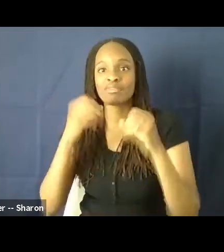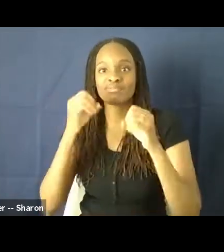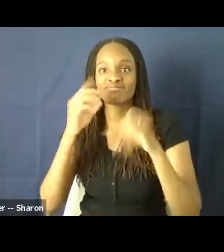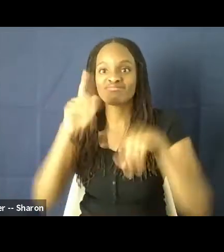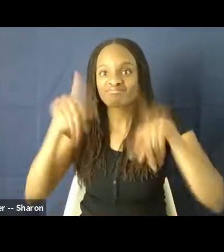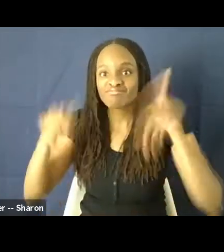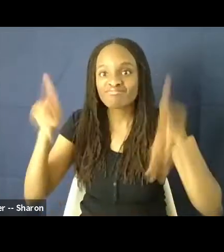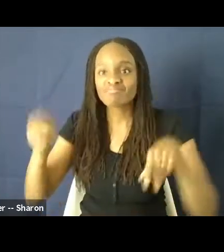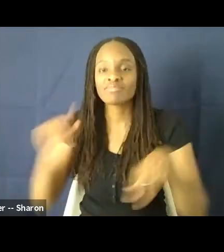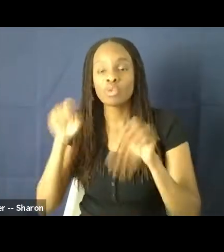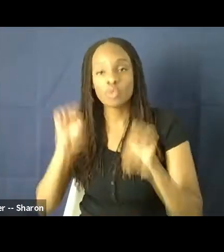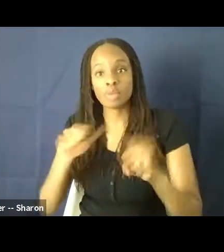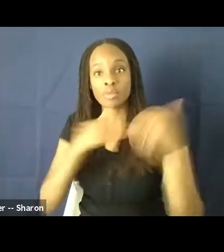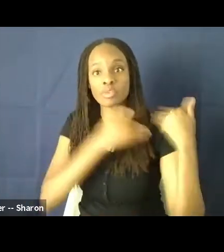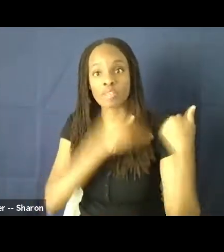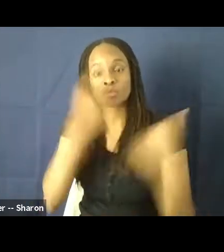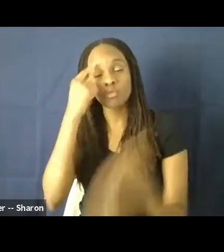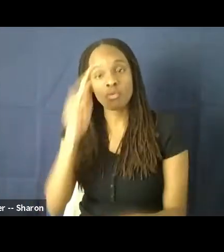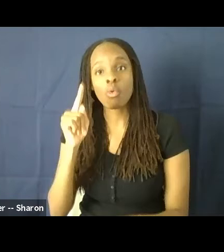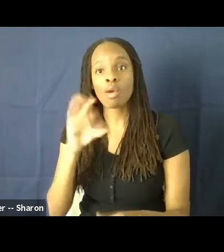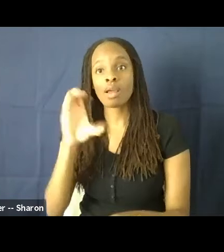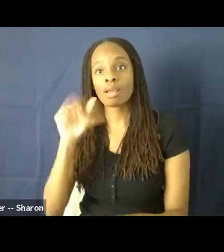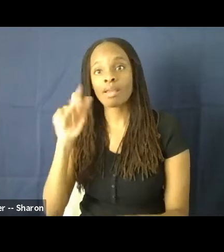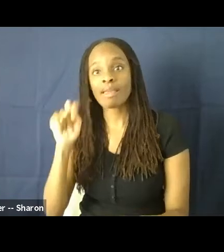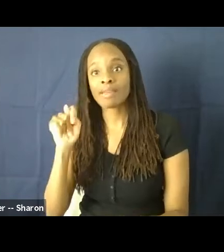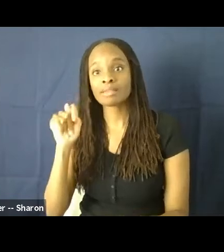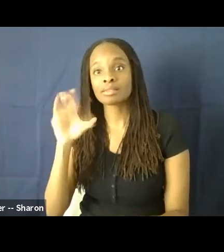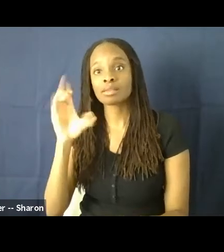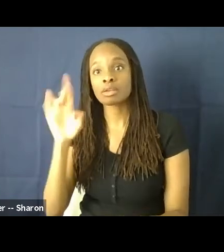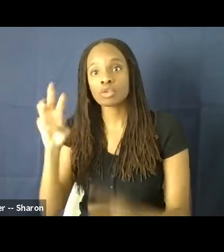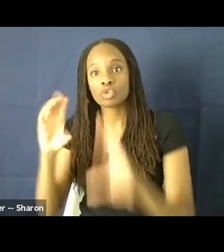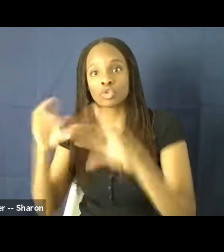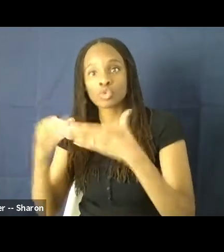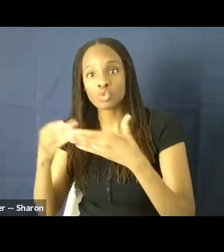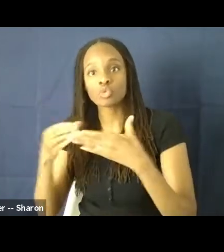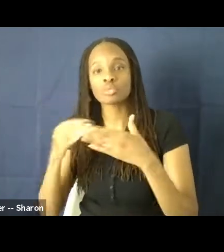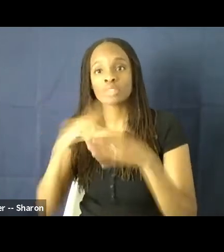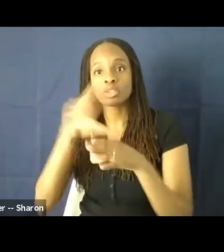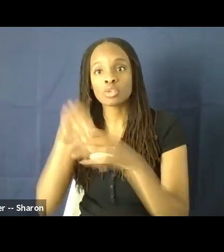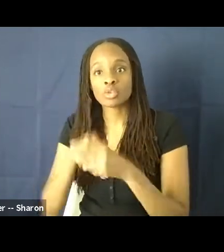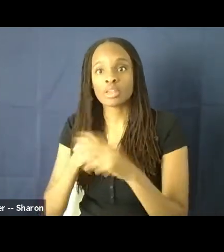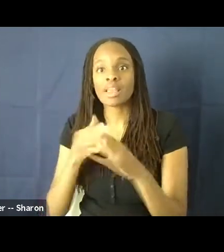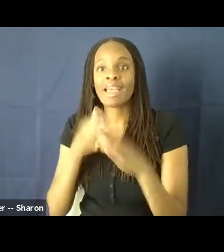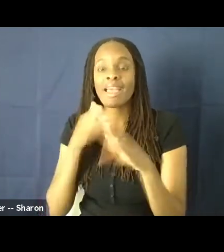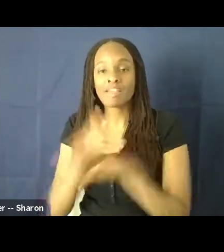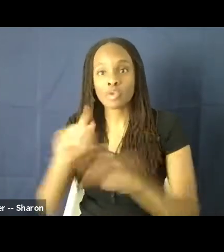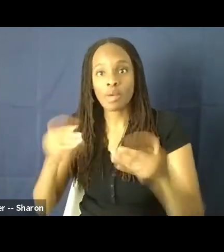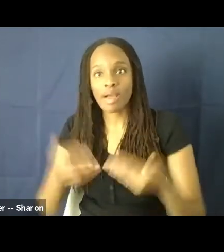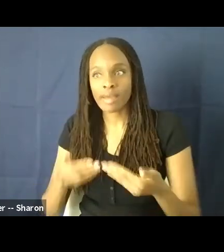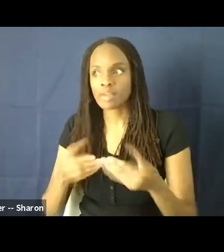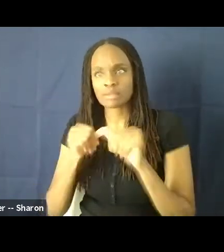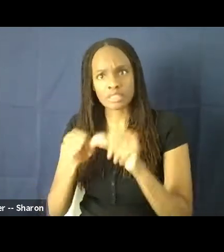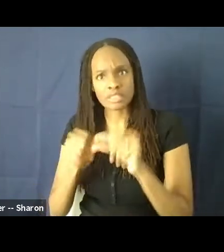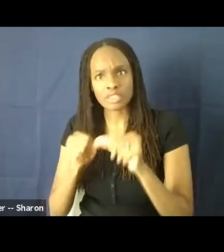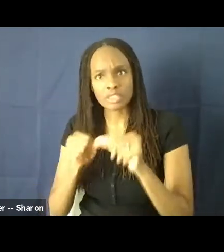responsible for the cast and crews diversity and inclusion. And once you're hiring those people, it's about continuing to nurture their skills.